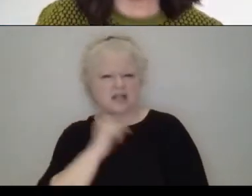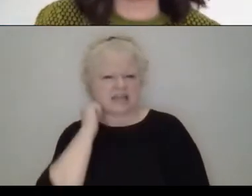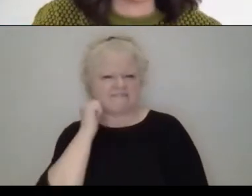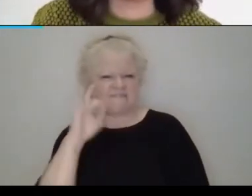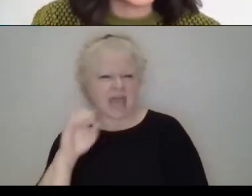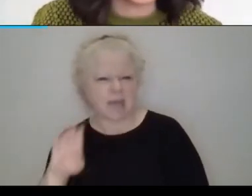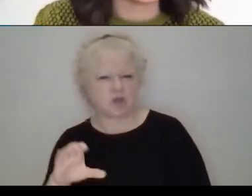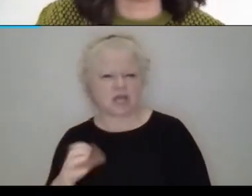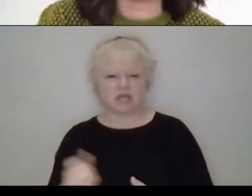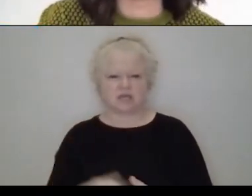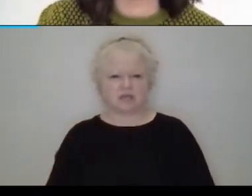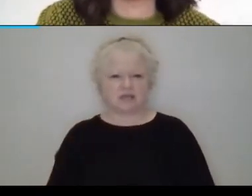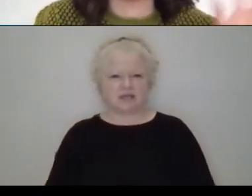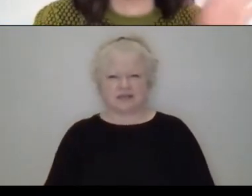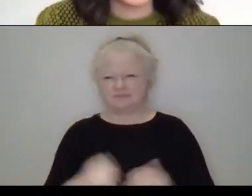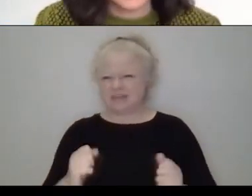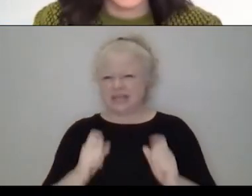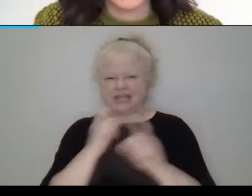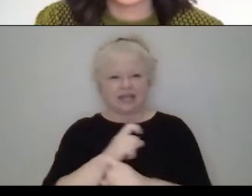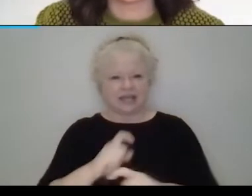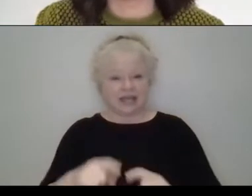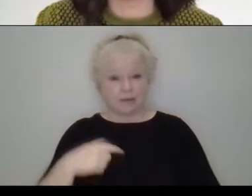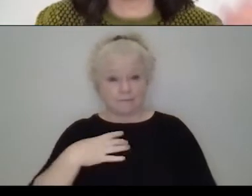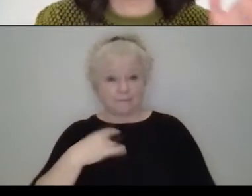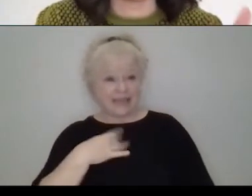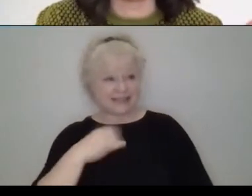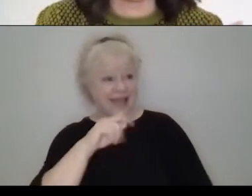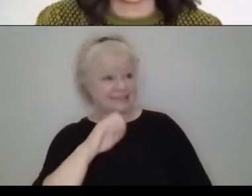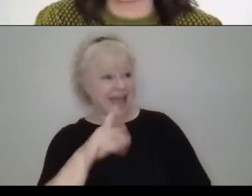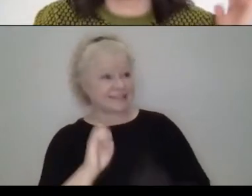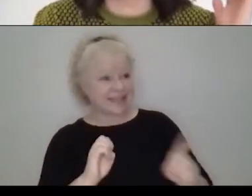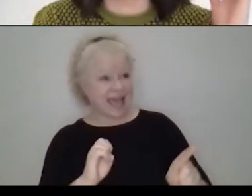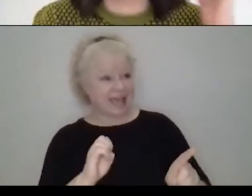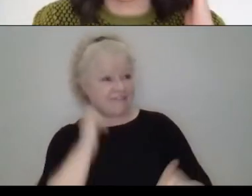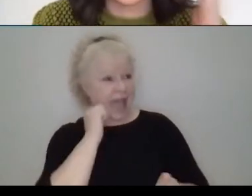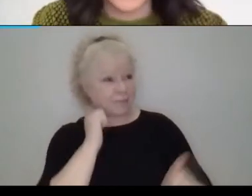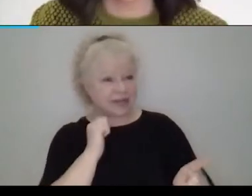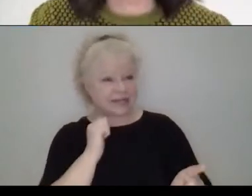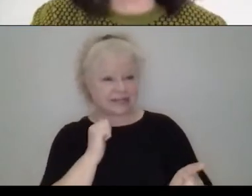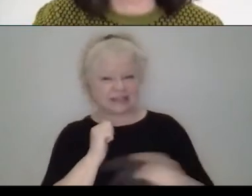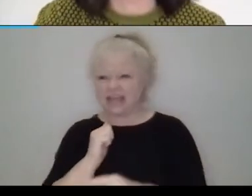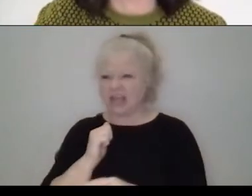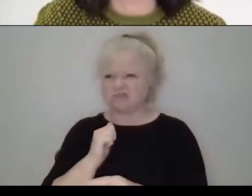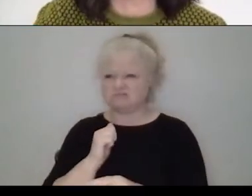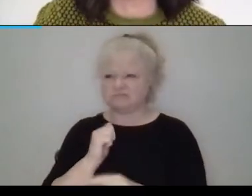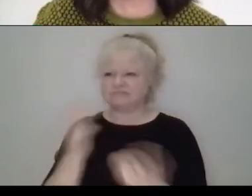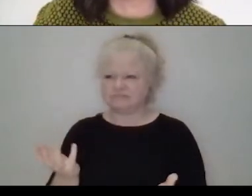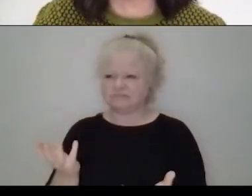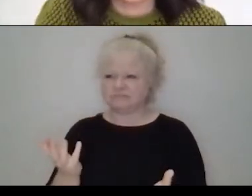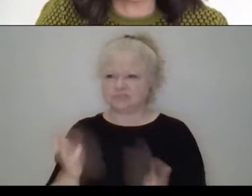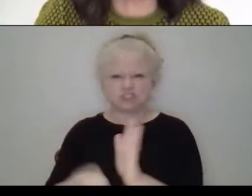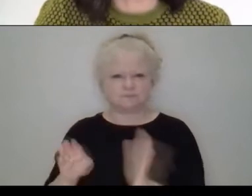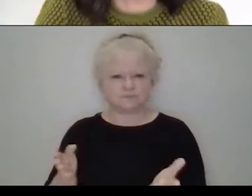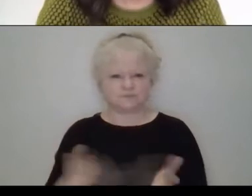I don't know. It was very complicated because everything I at like about the textile industry really was like just there, but it was